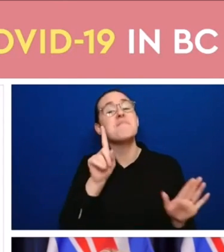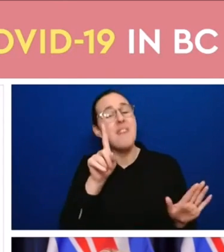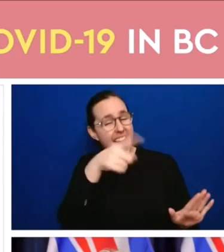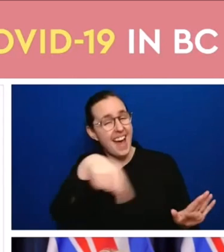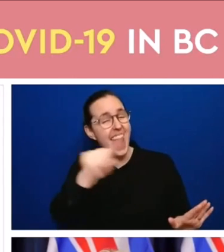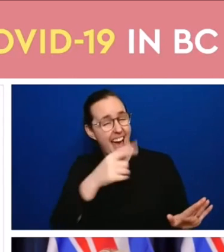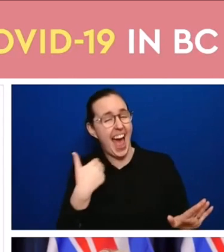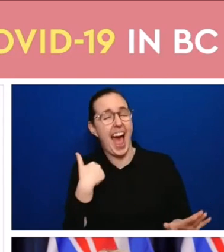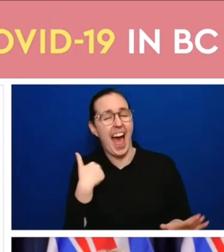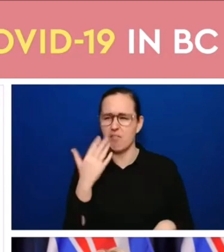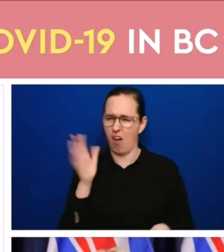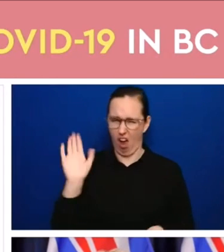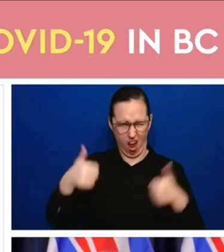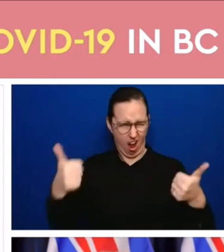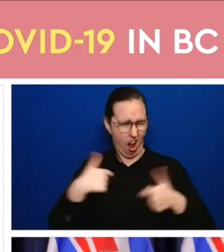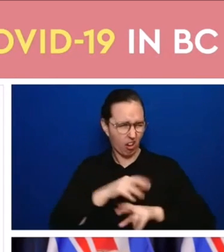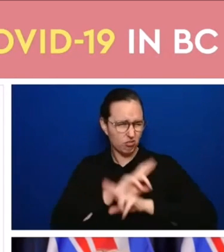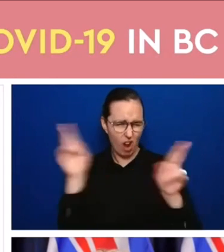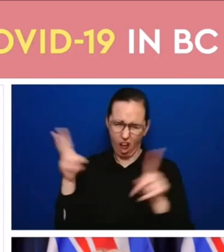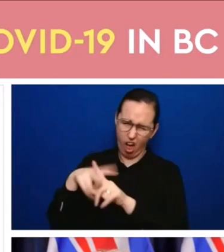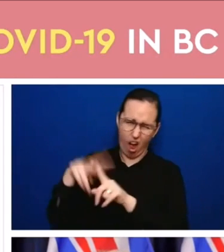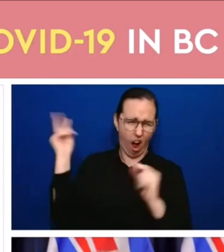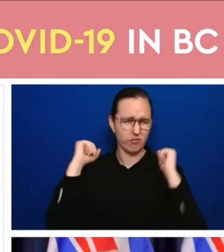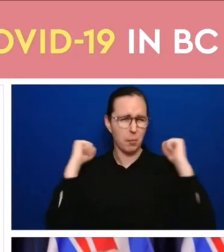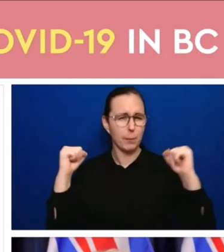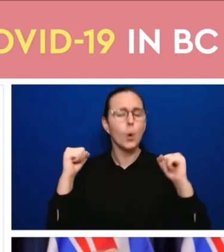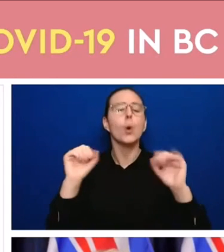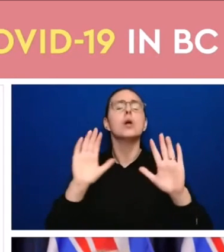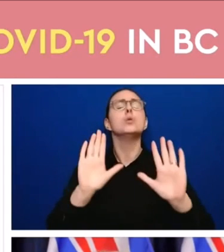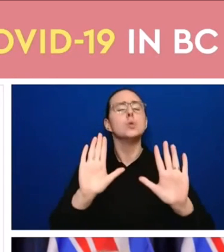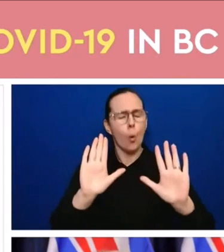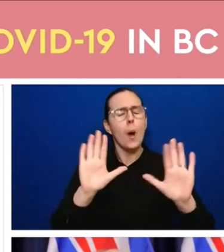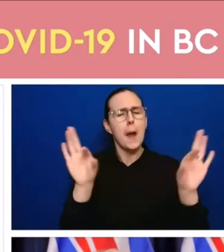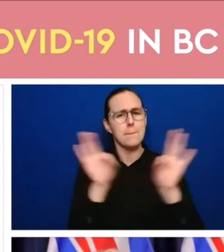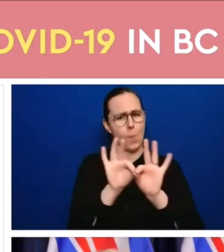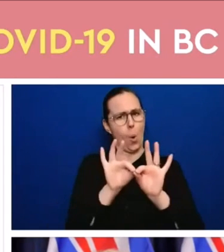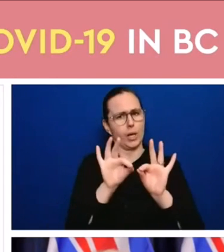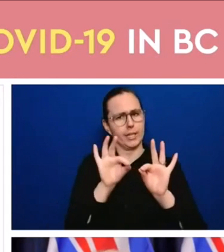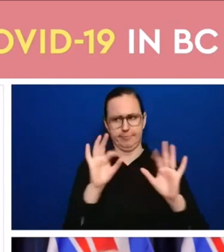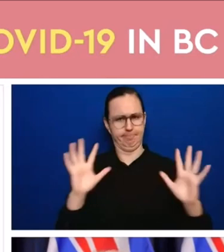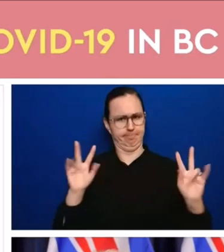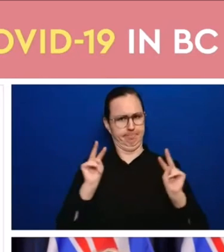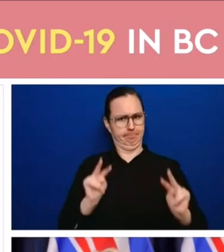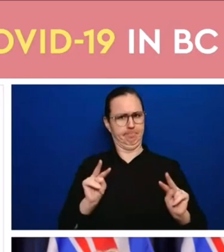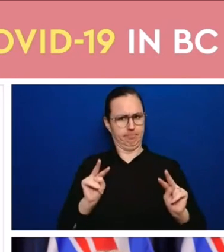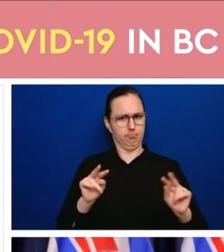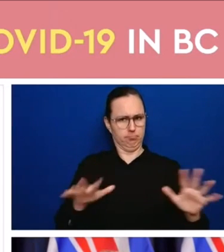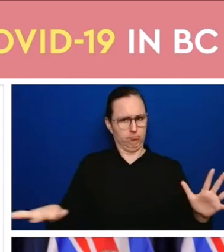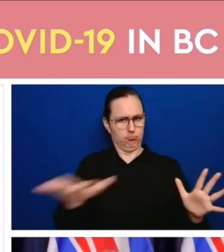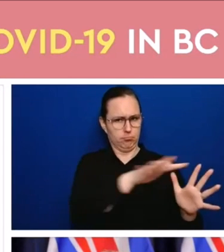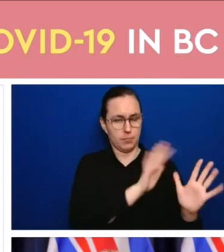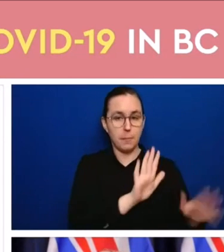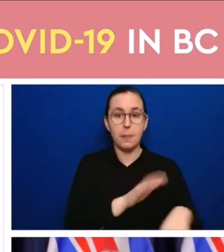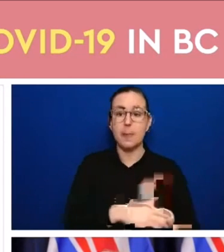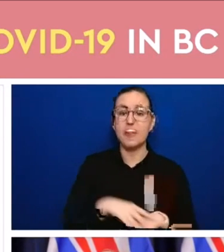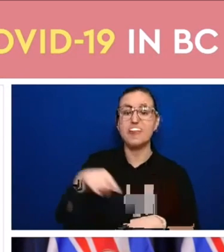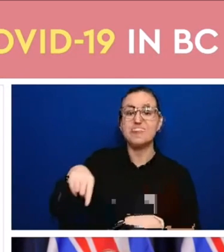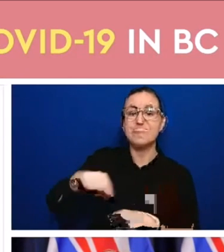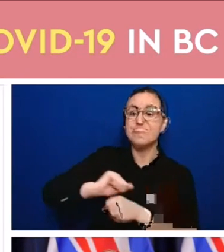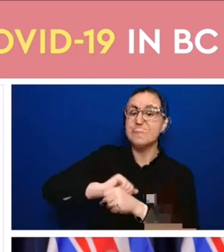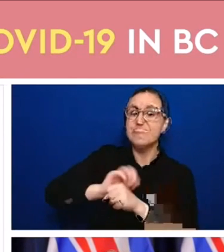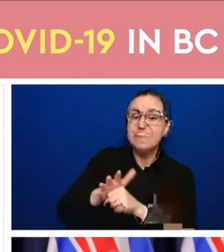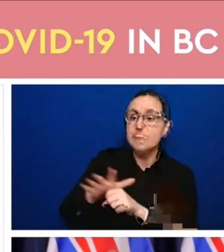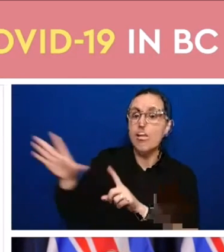circulate in our community and because we have such a high level of immunity through immunization for most people that